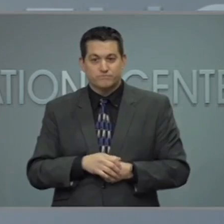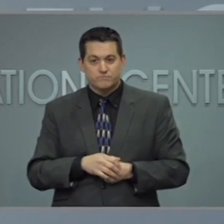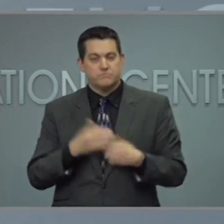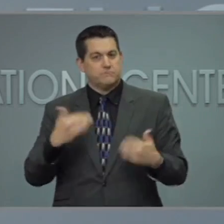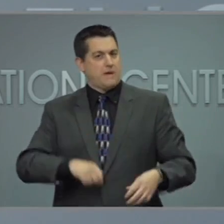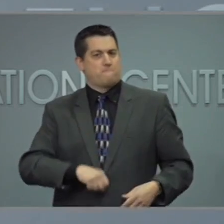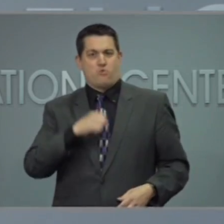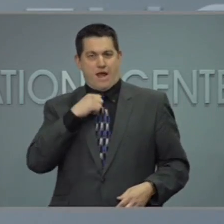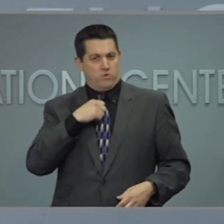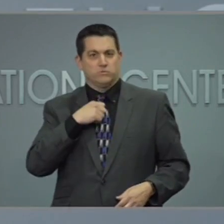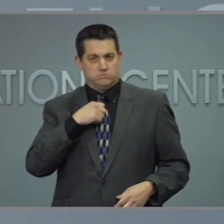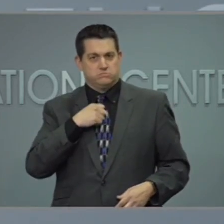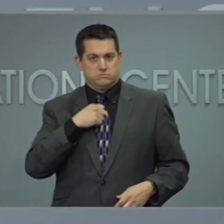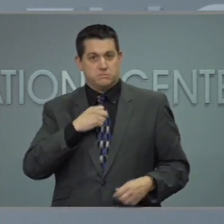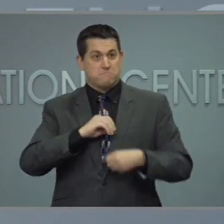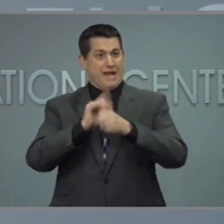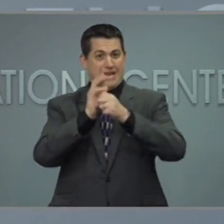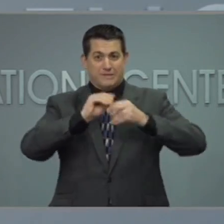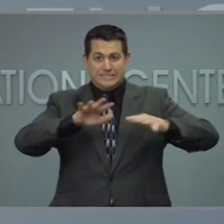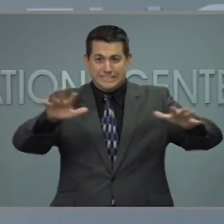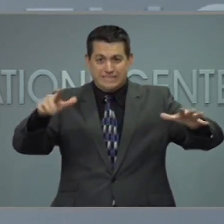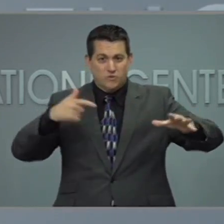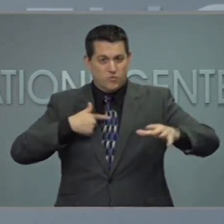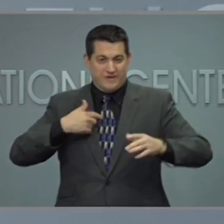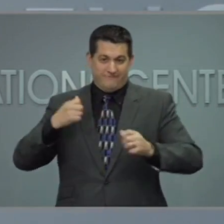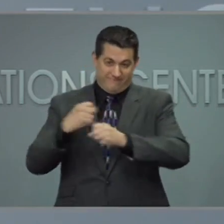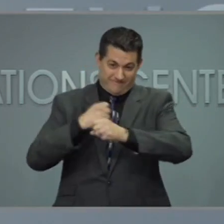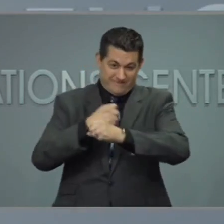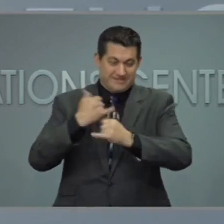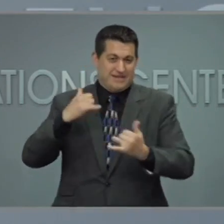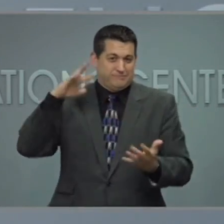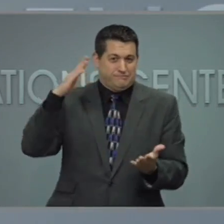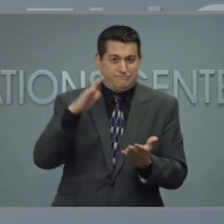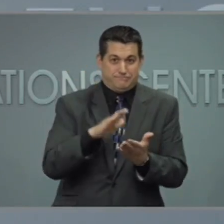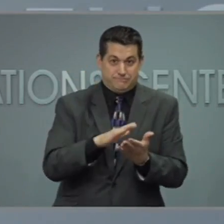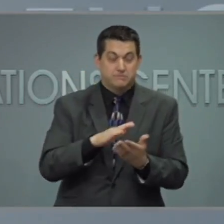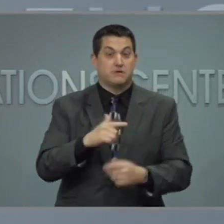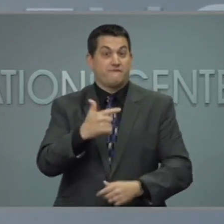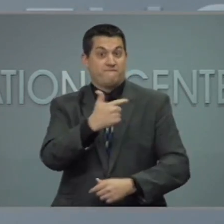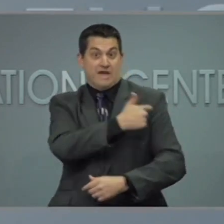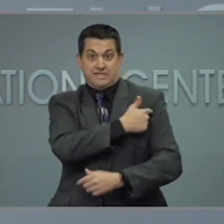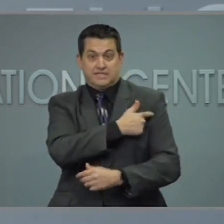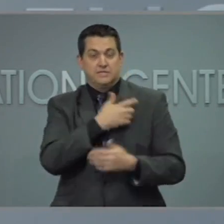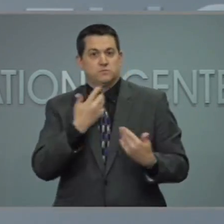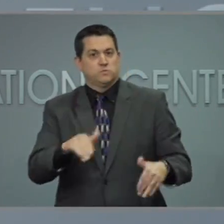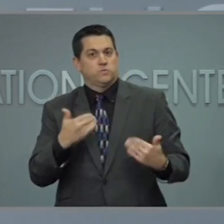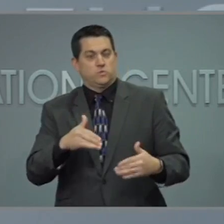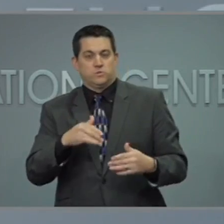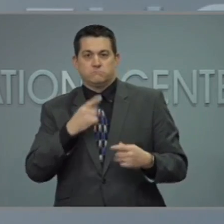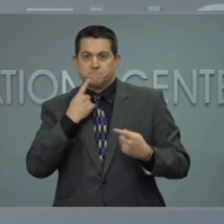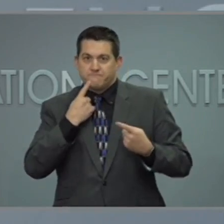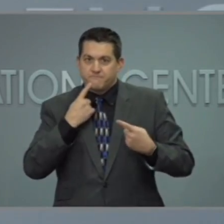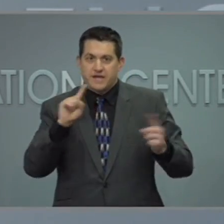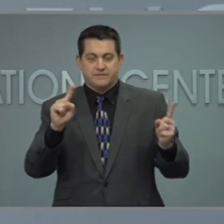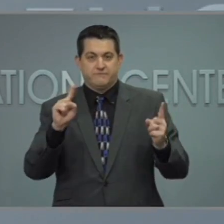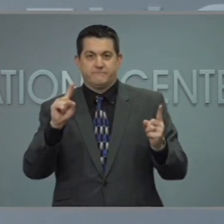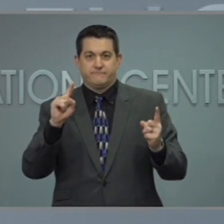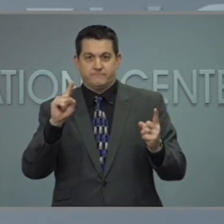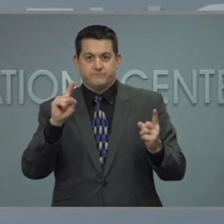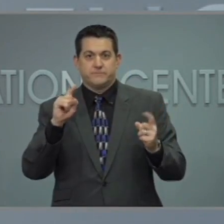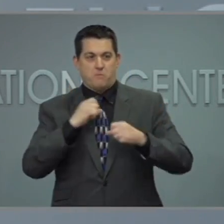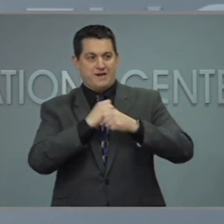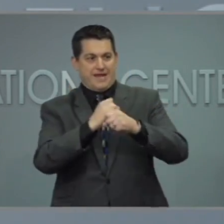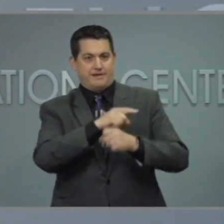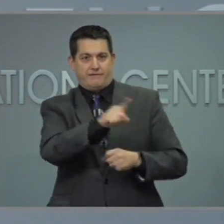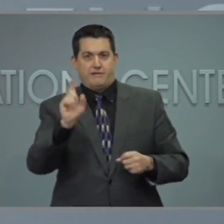in beating back this pandemic. Vaccines are incredibly effective at protecting individuals from this terrible virus.